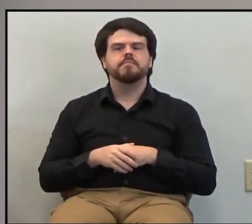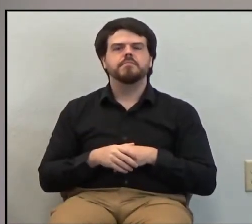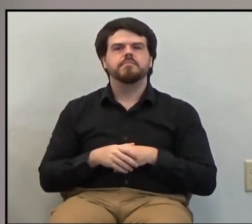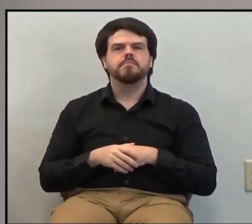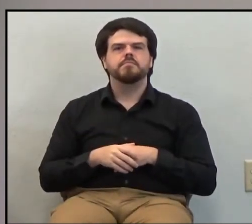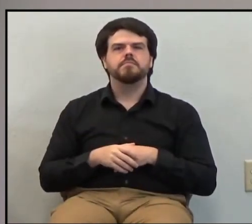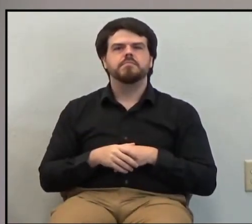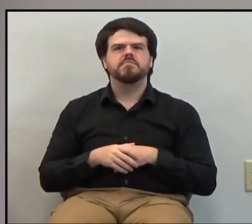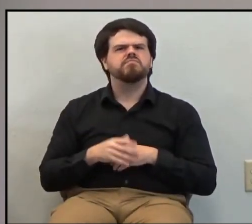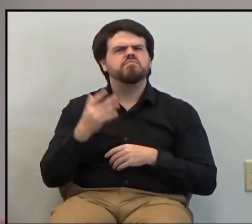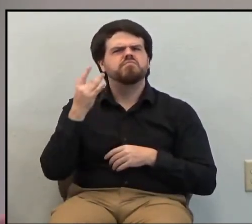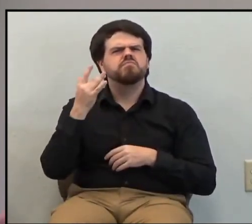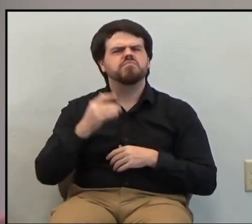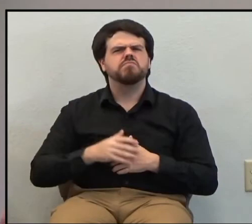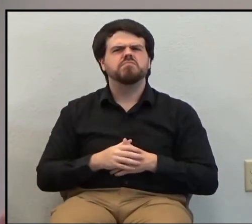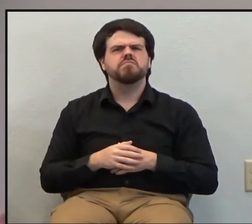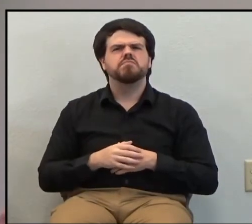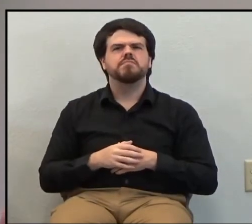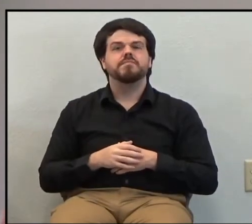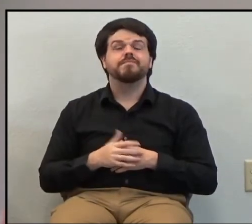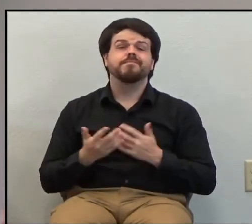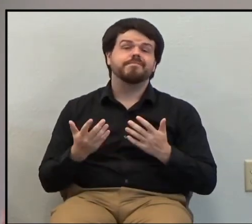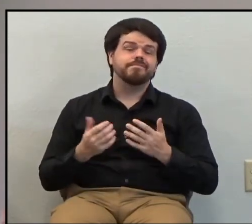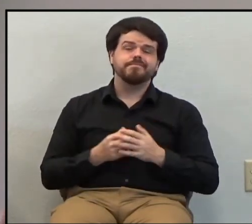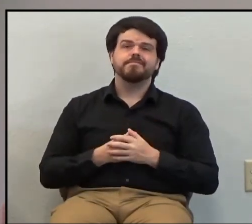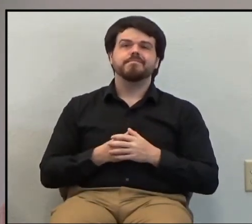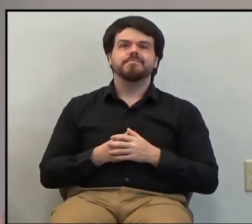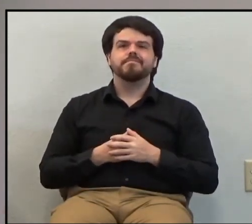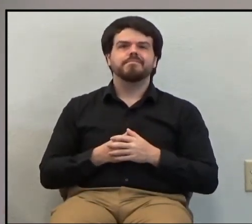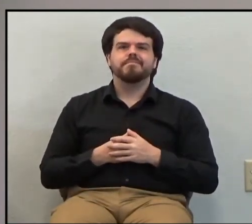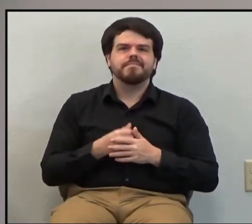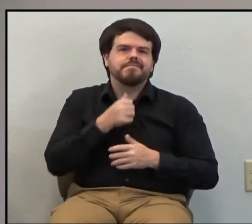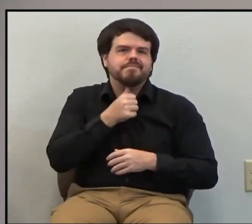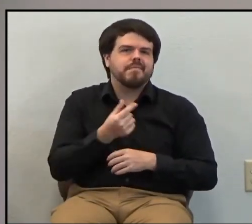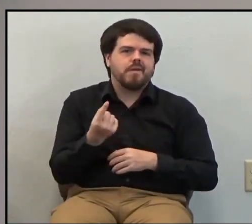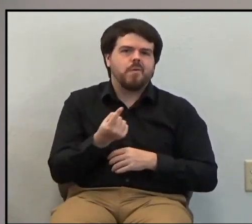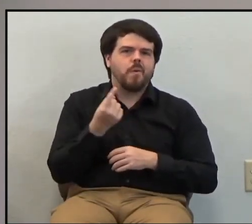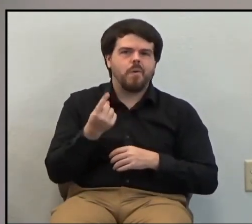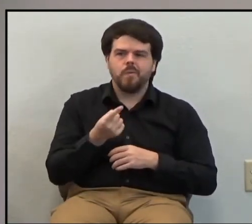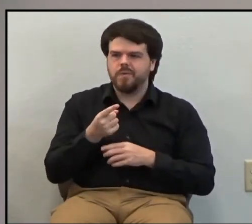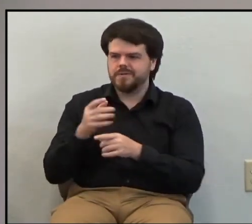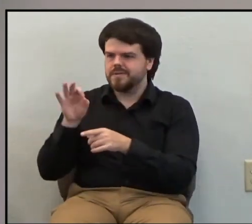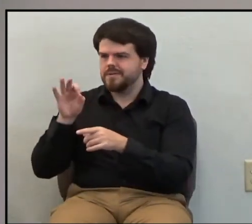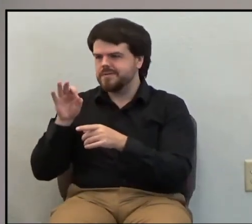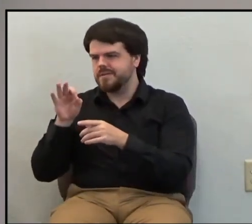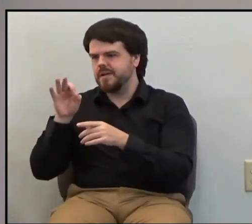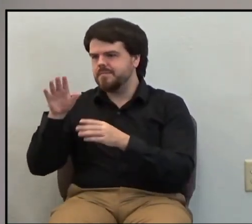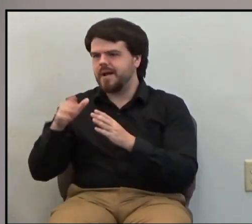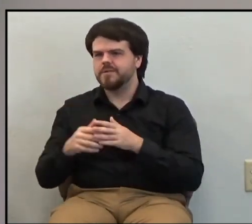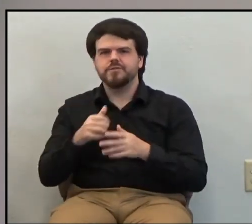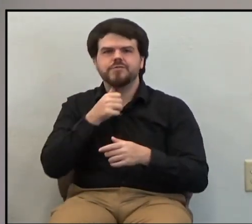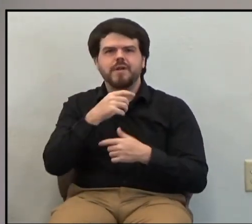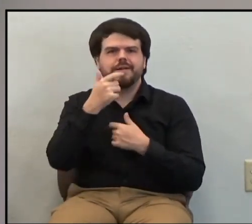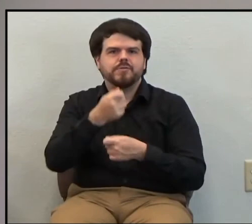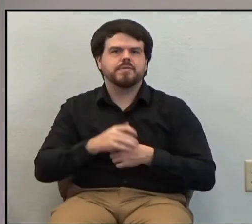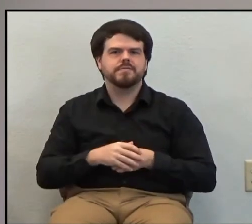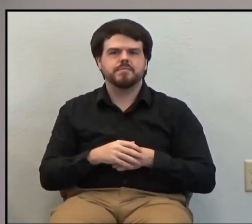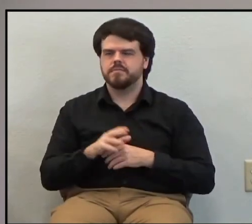Why is this? Well, my friends, it's not always because the pastor just isn't interested.